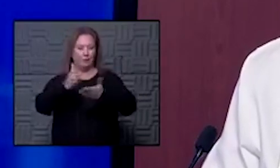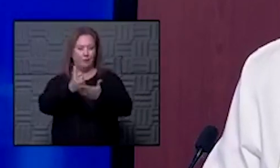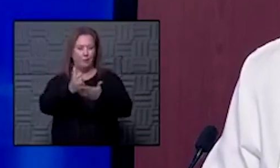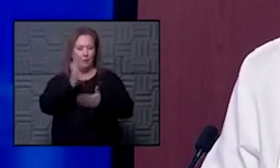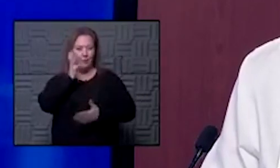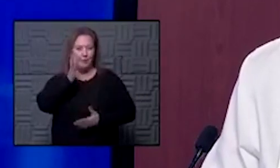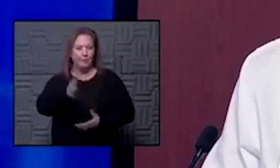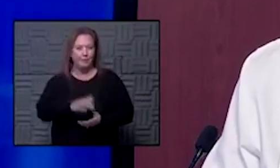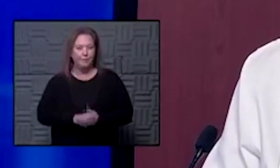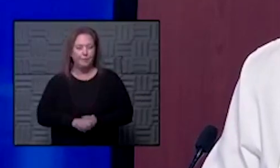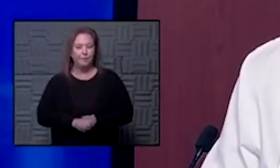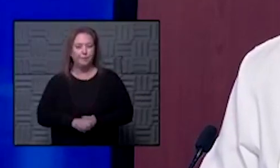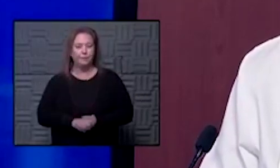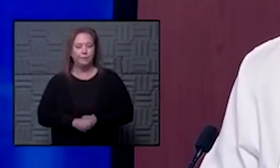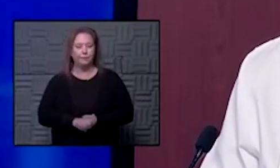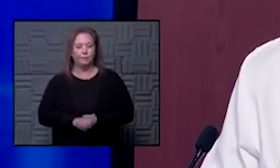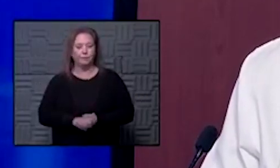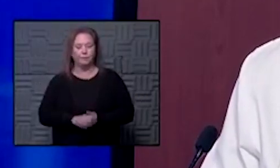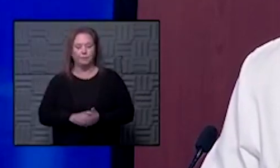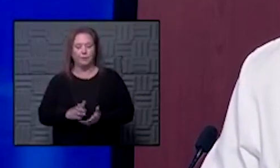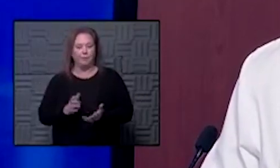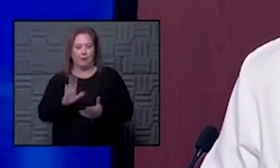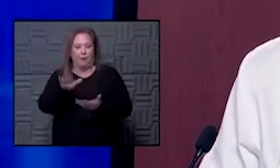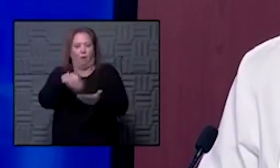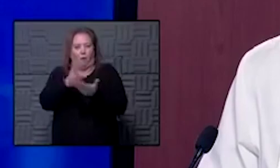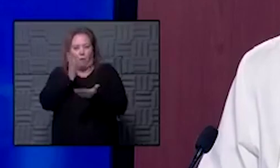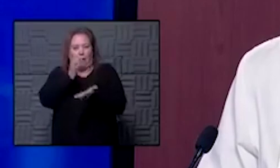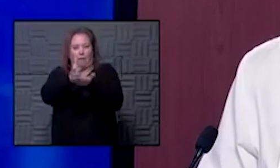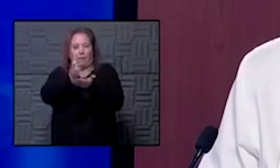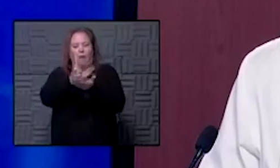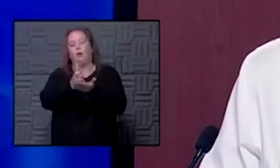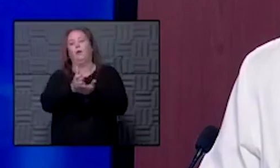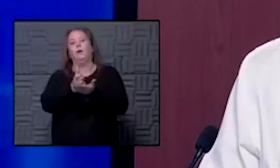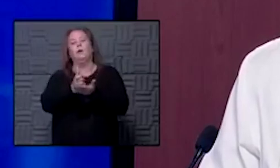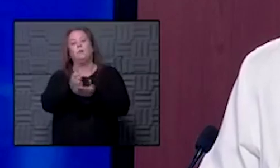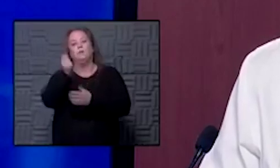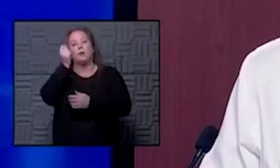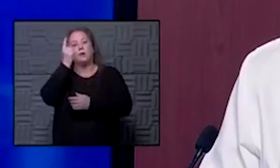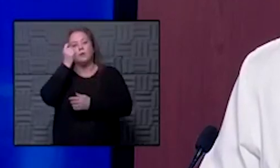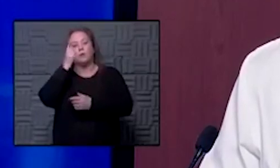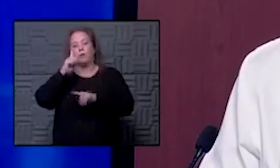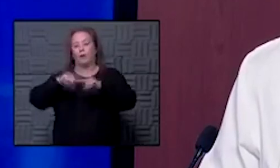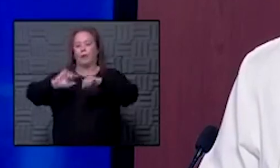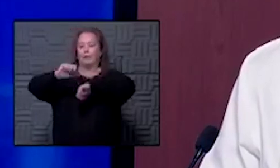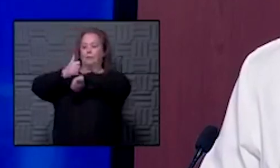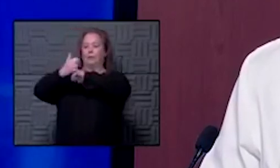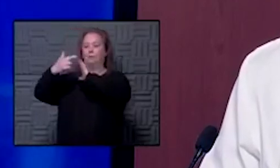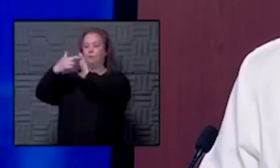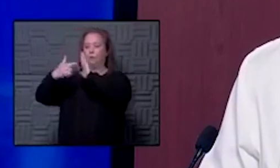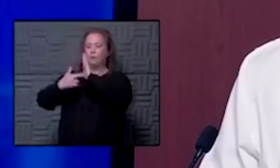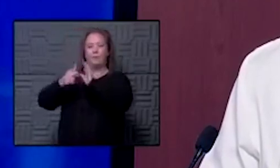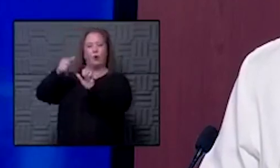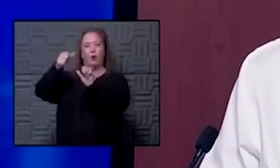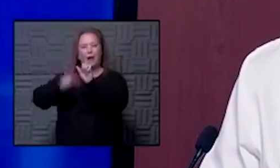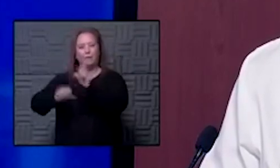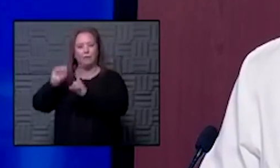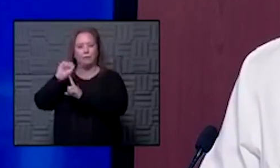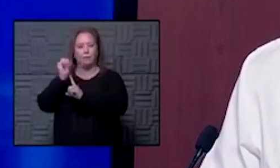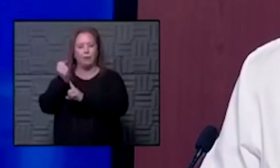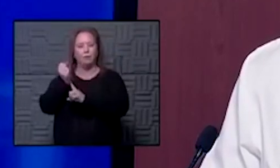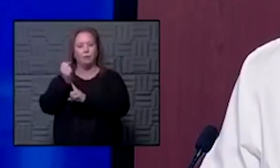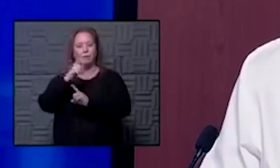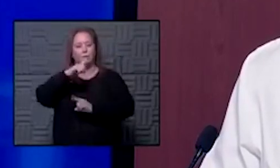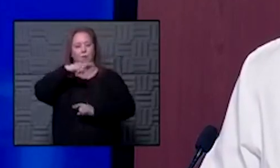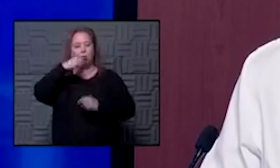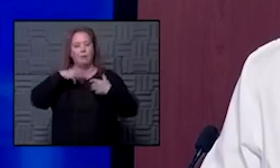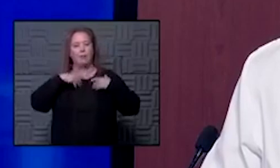there's nothing that is not going to be helpful but we're also not going to be able to set rules for every set of circumstances and our public